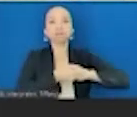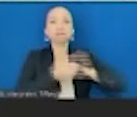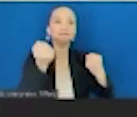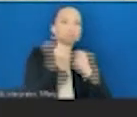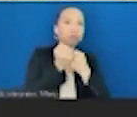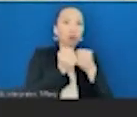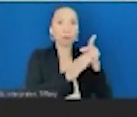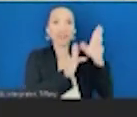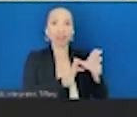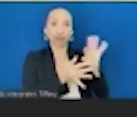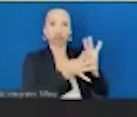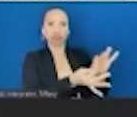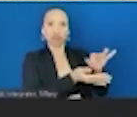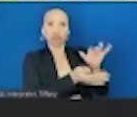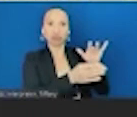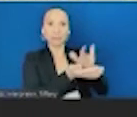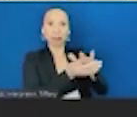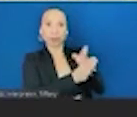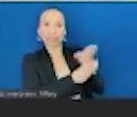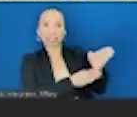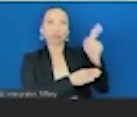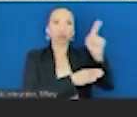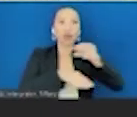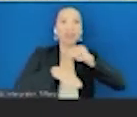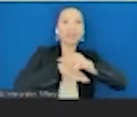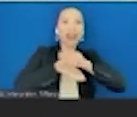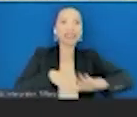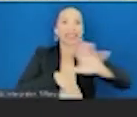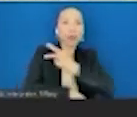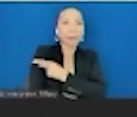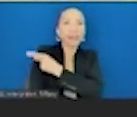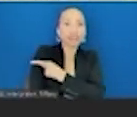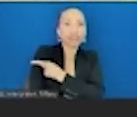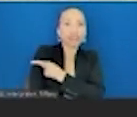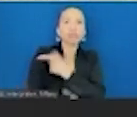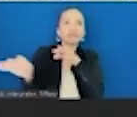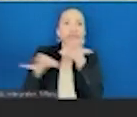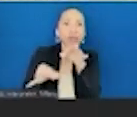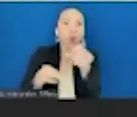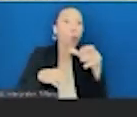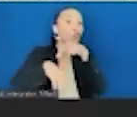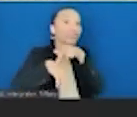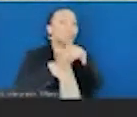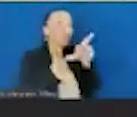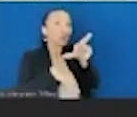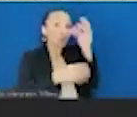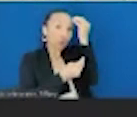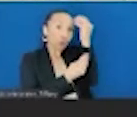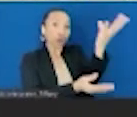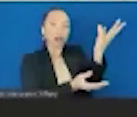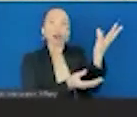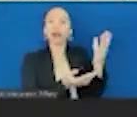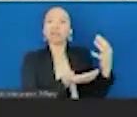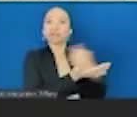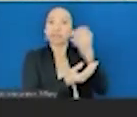and understand how to advise their patients on nutrition, how to refer them on nutrition. And many studies in the last 10